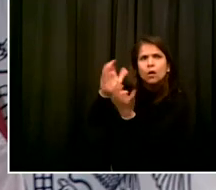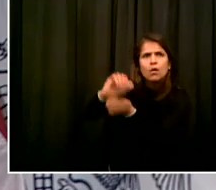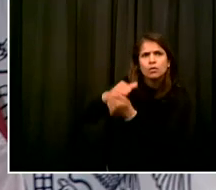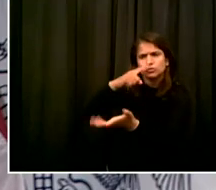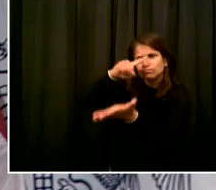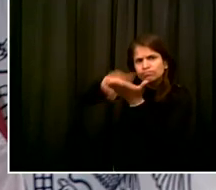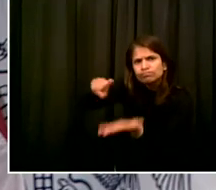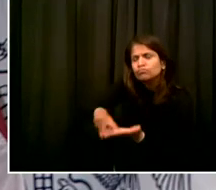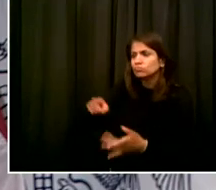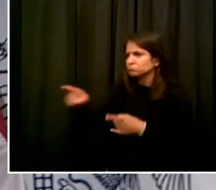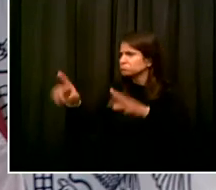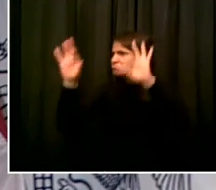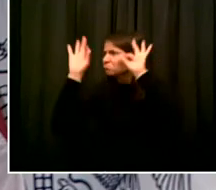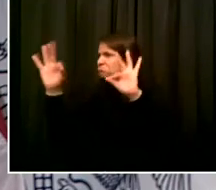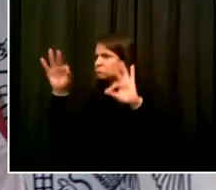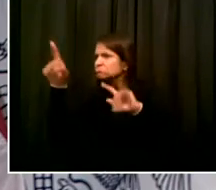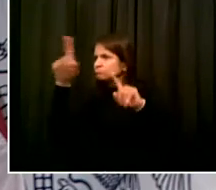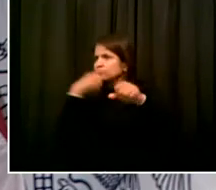Can't hear you if you're adding.